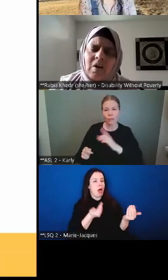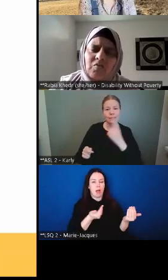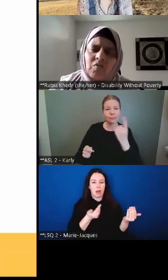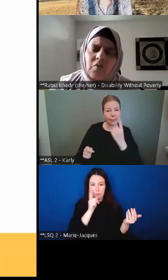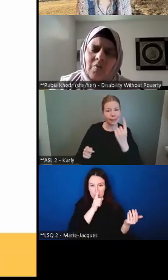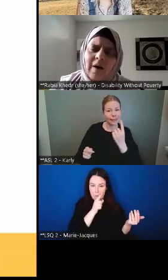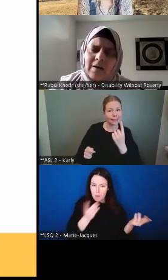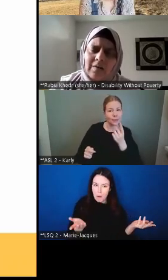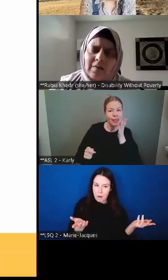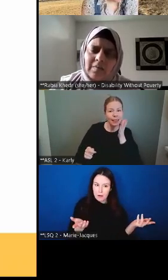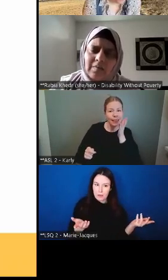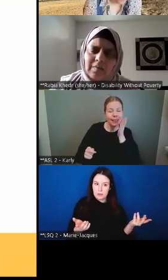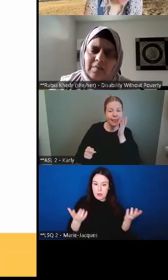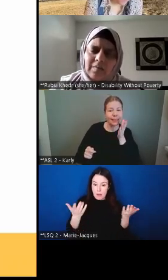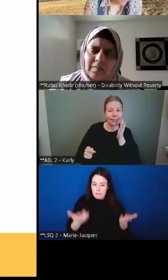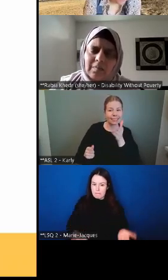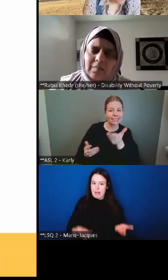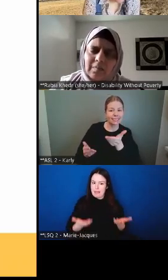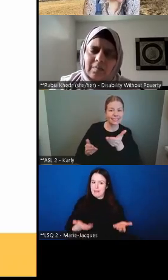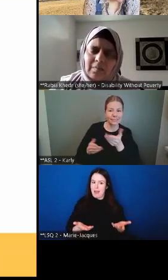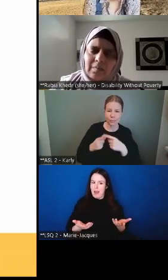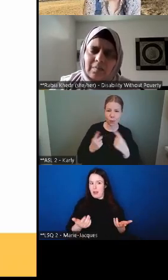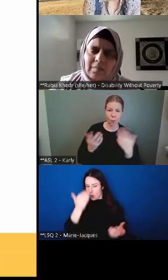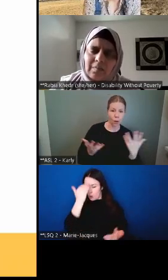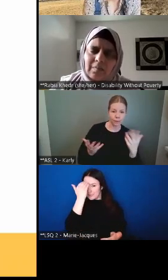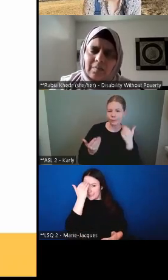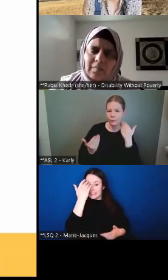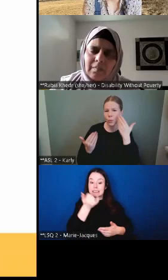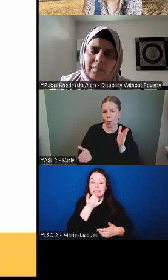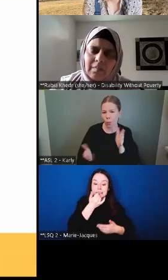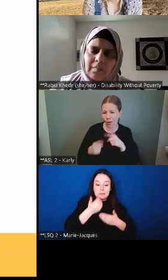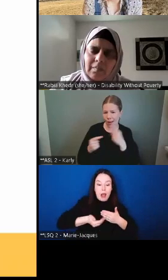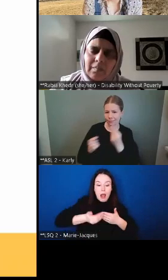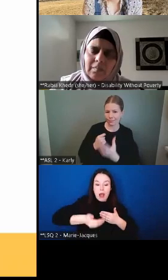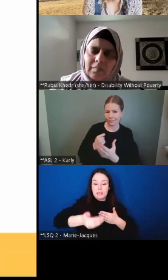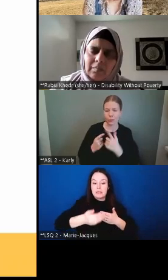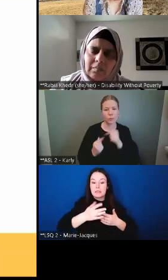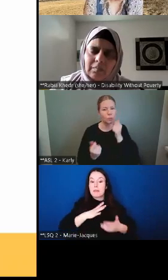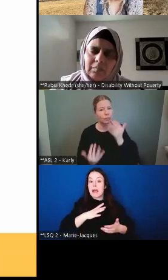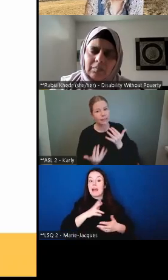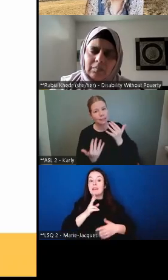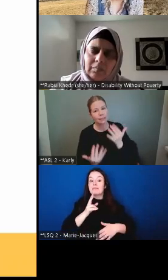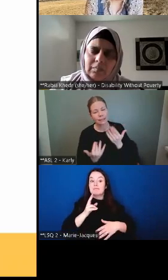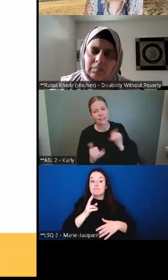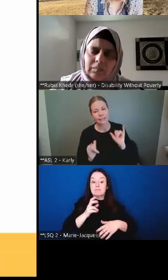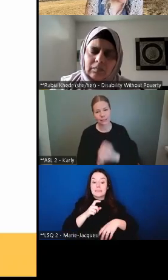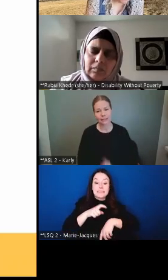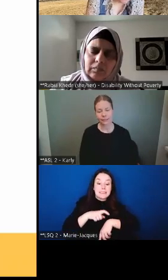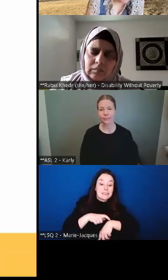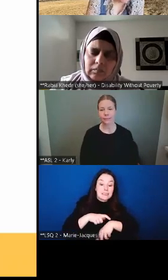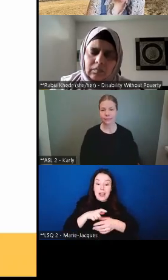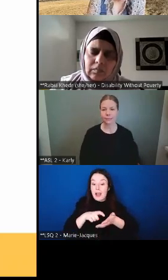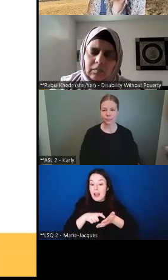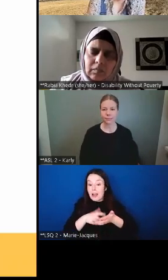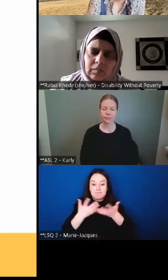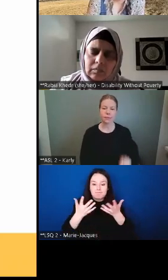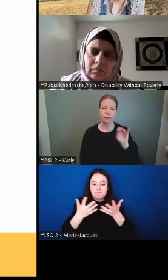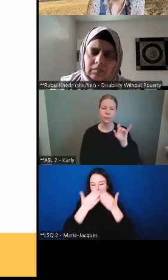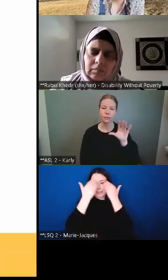We just don't know what. So that takes us on to the next point, Rabia, which is dignity.